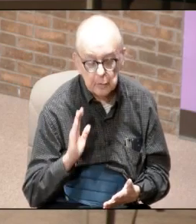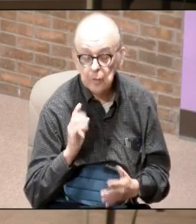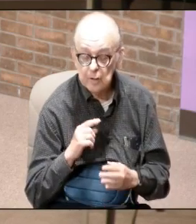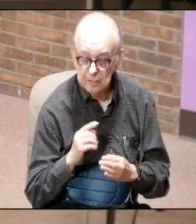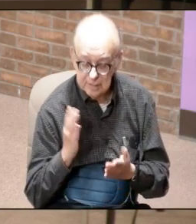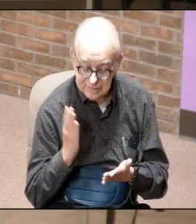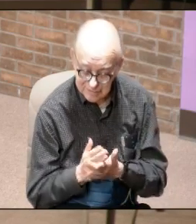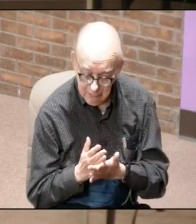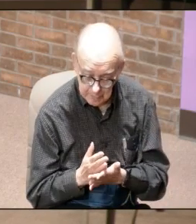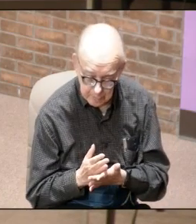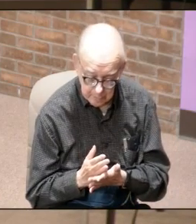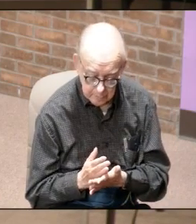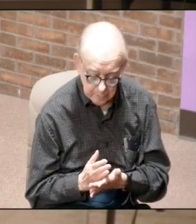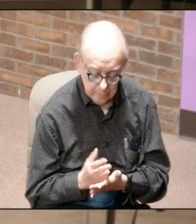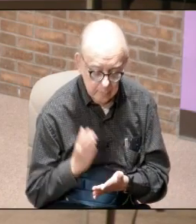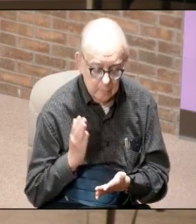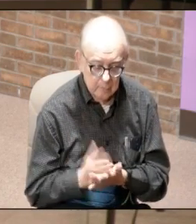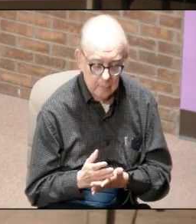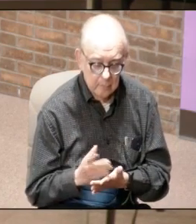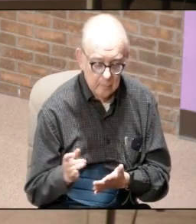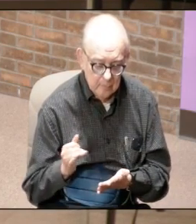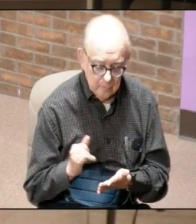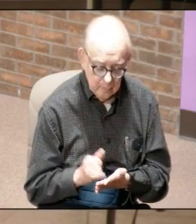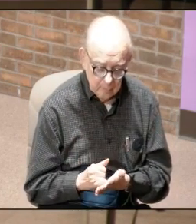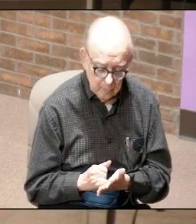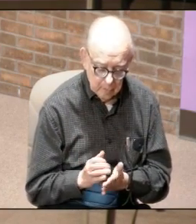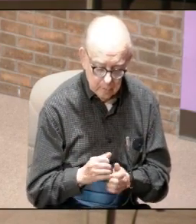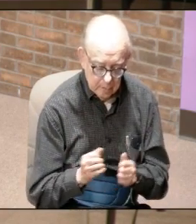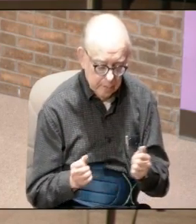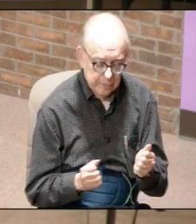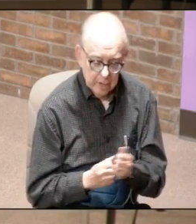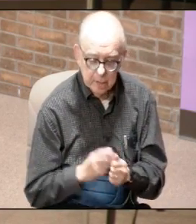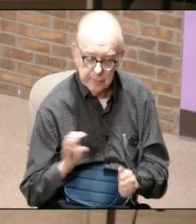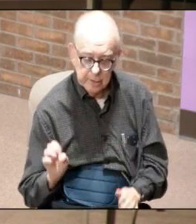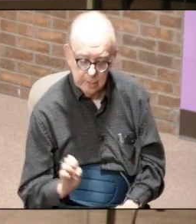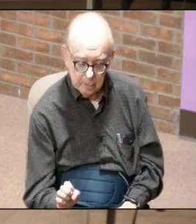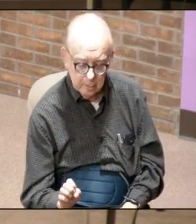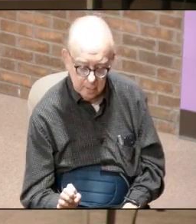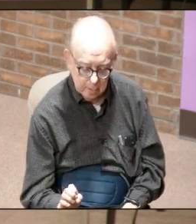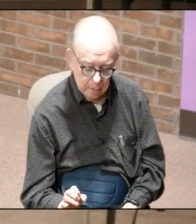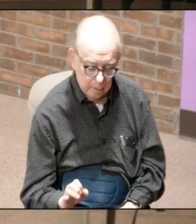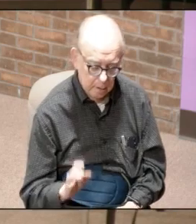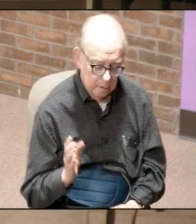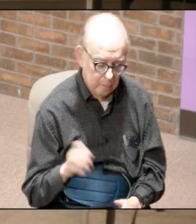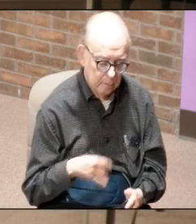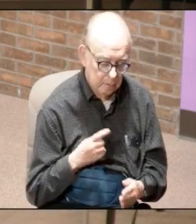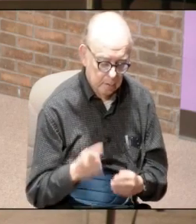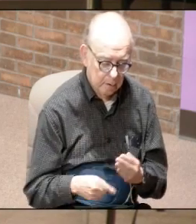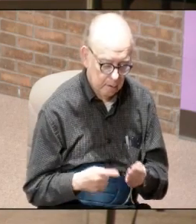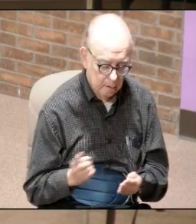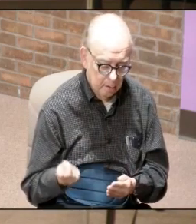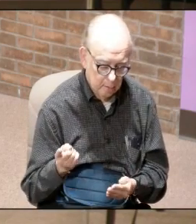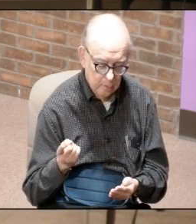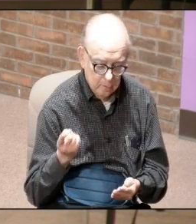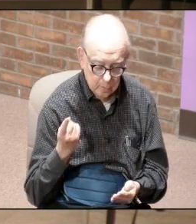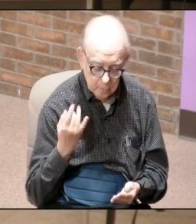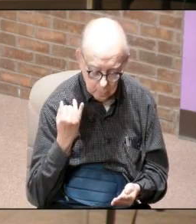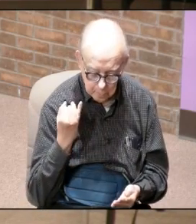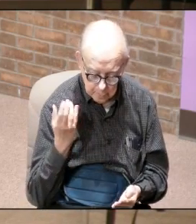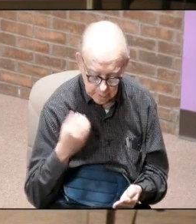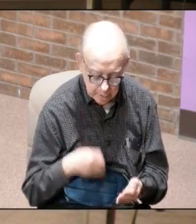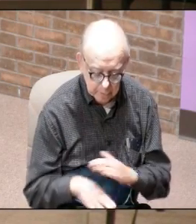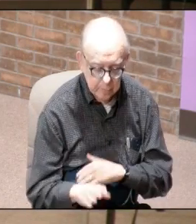it will either end on this side of eternity or it will end when we enter into